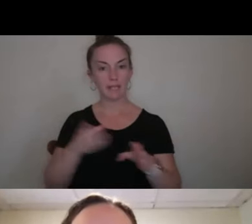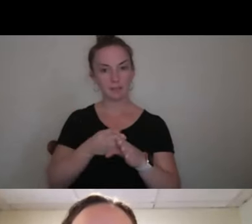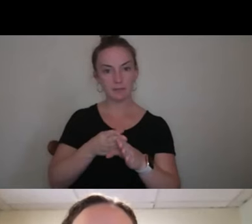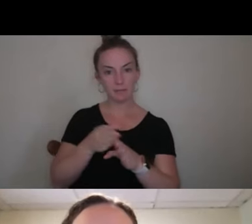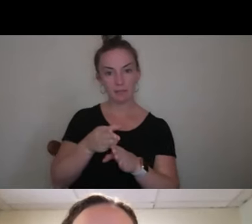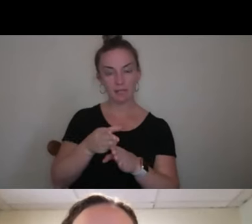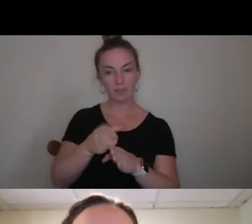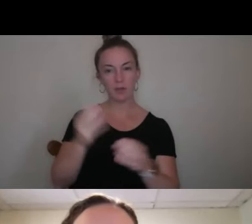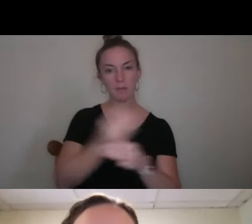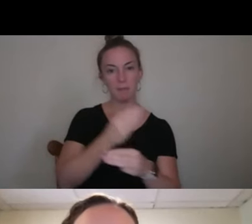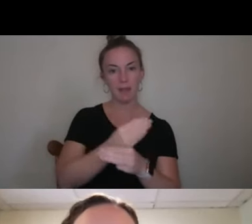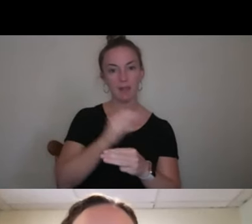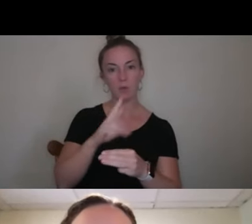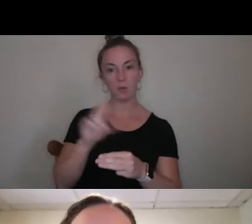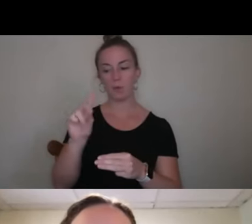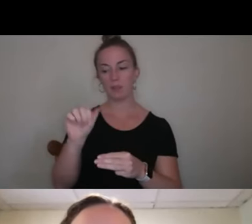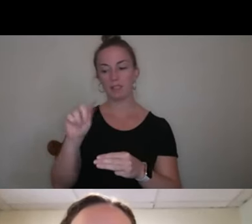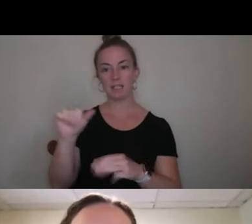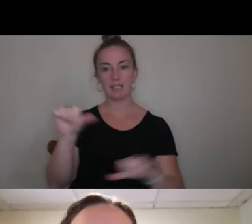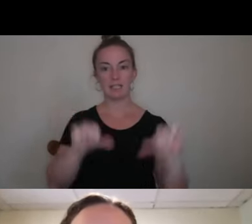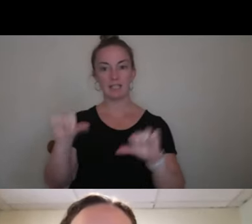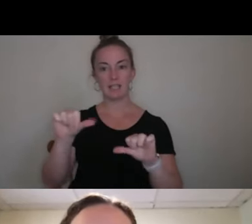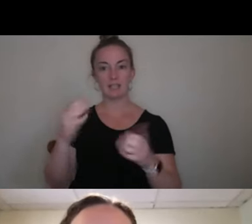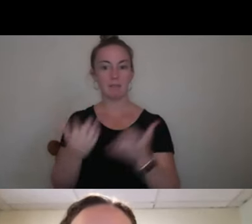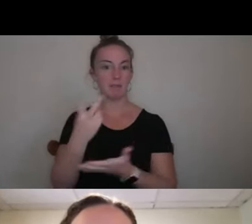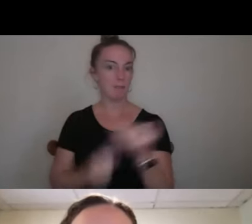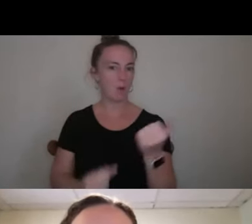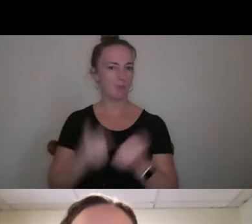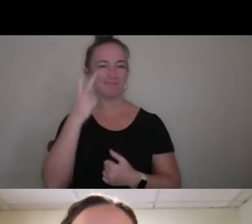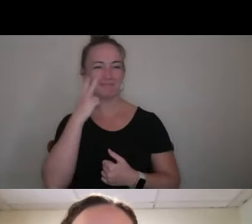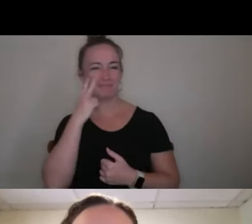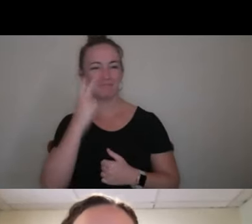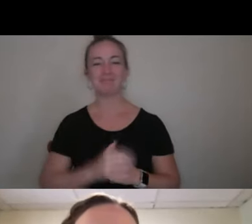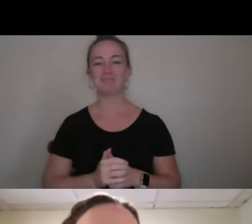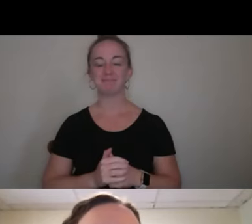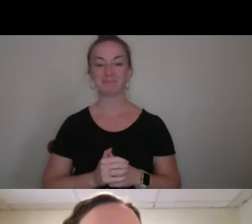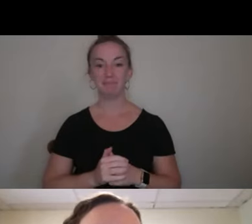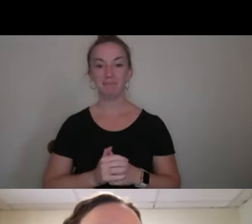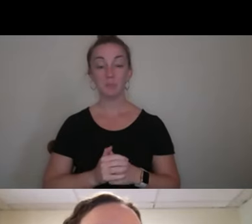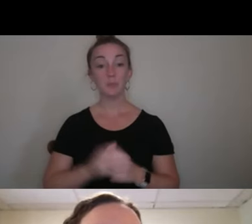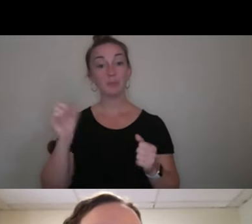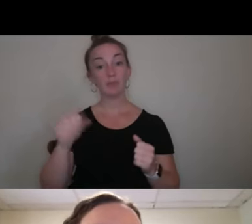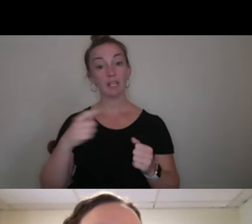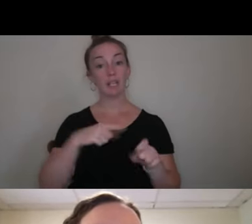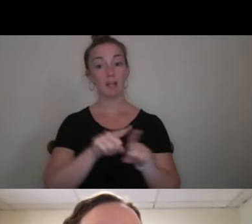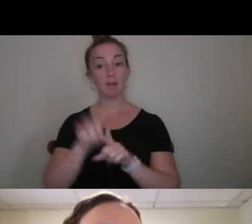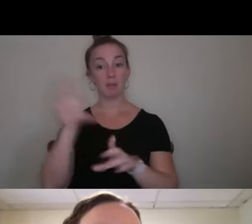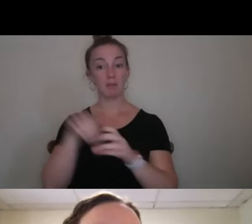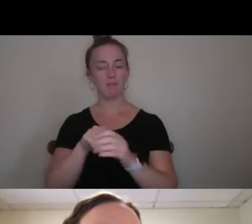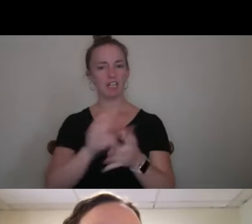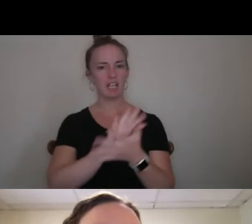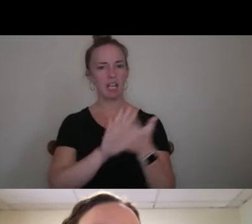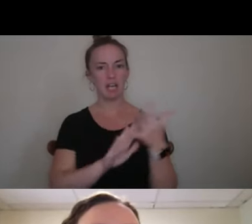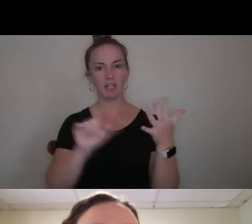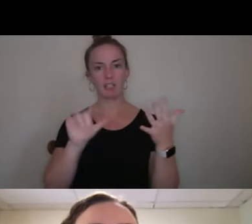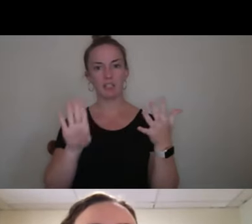math or data science or maybe even both. We'll see. And yeah, I'm also involved in a bunch of clubs on